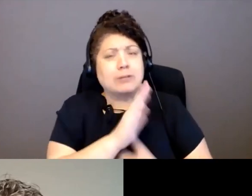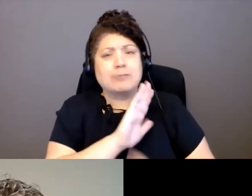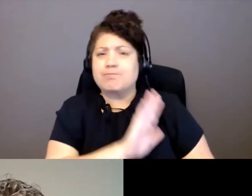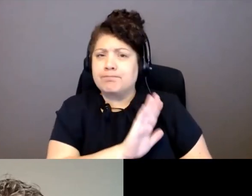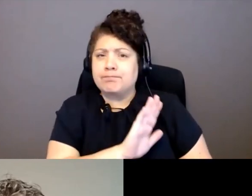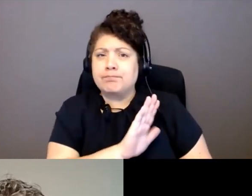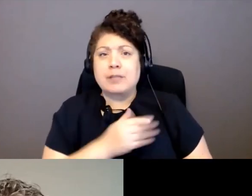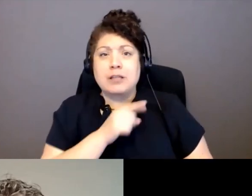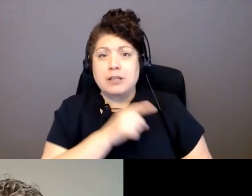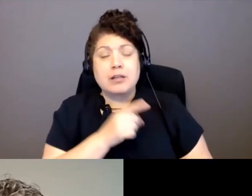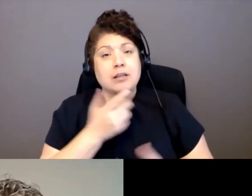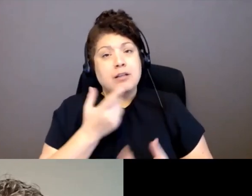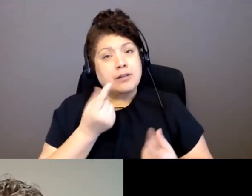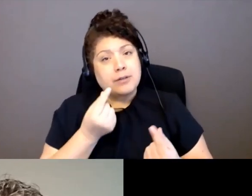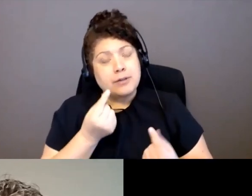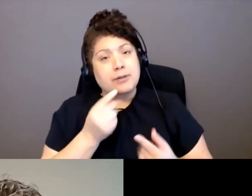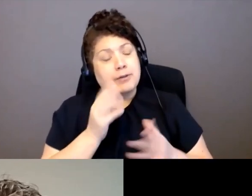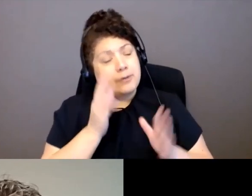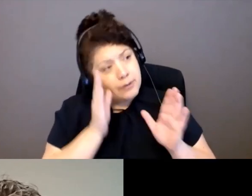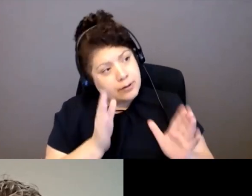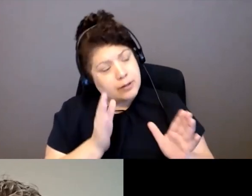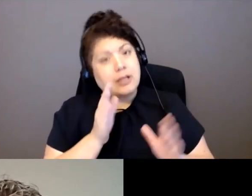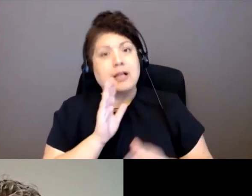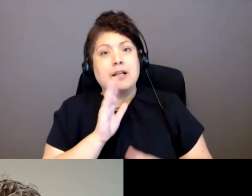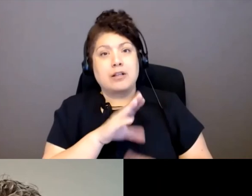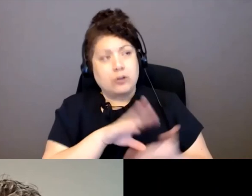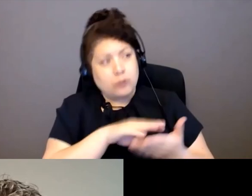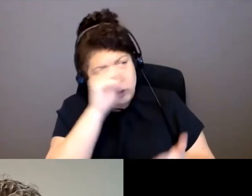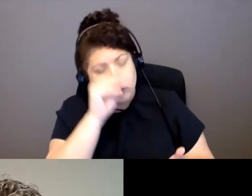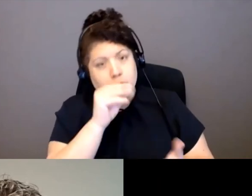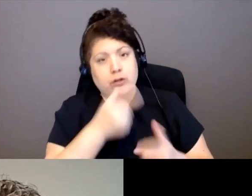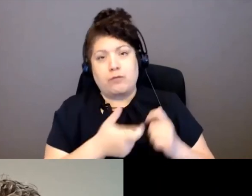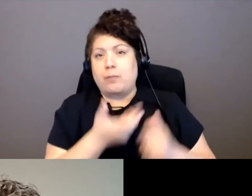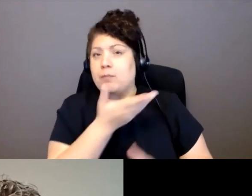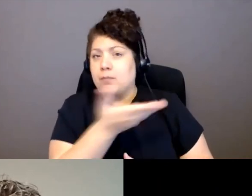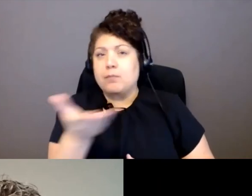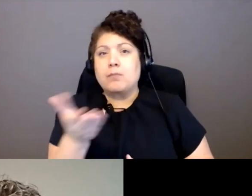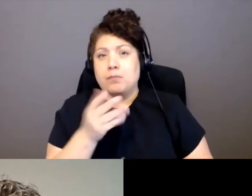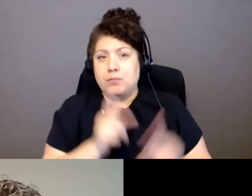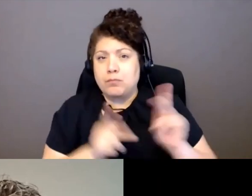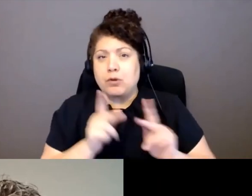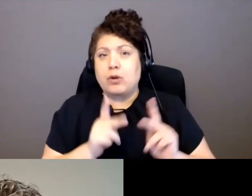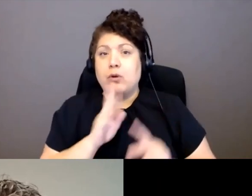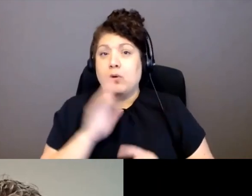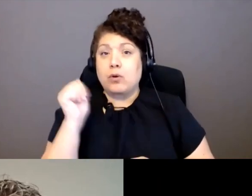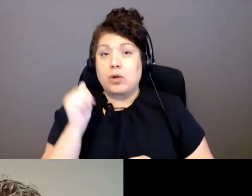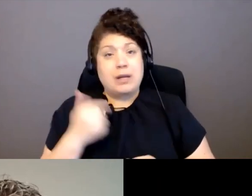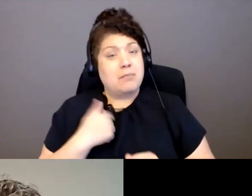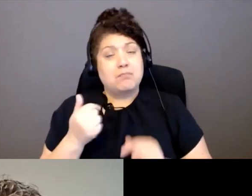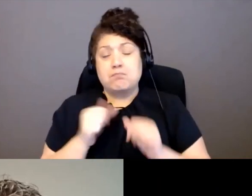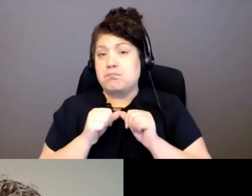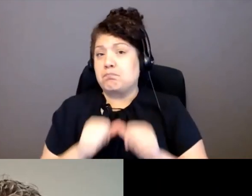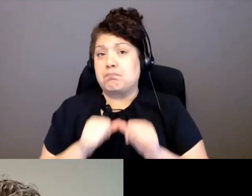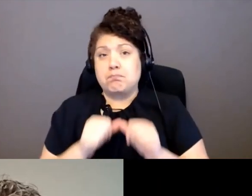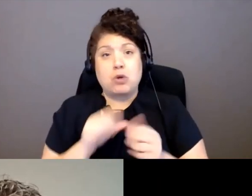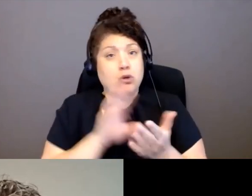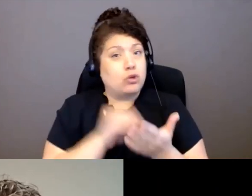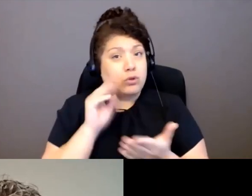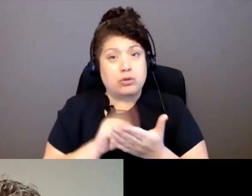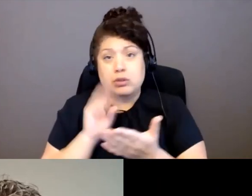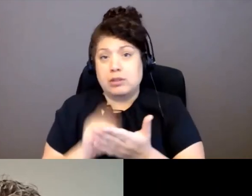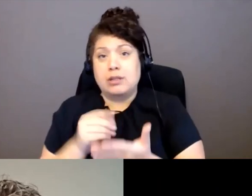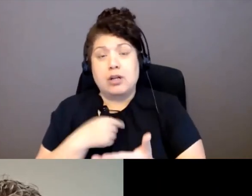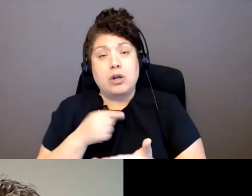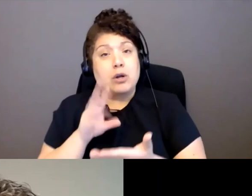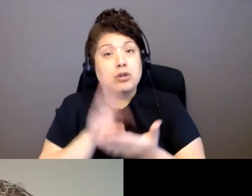listen to an elder, you'll learn from them. And I'm always learning from learning from both sides,